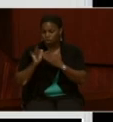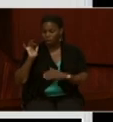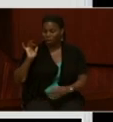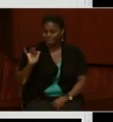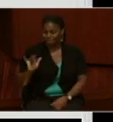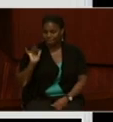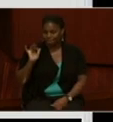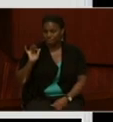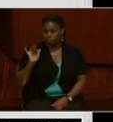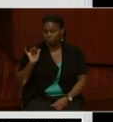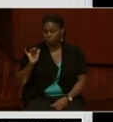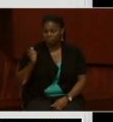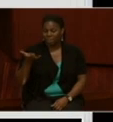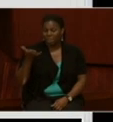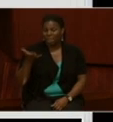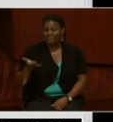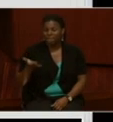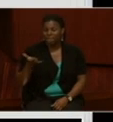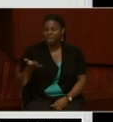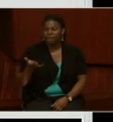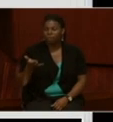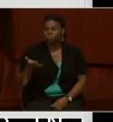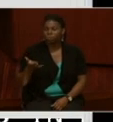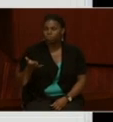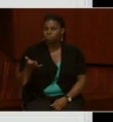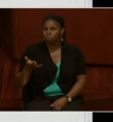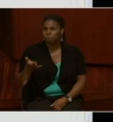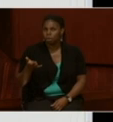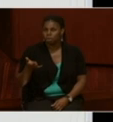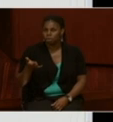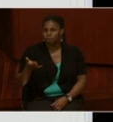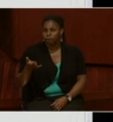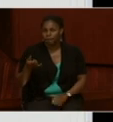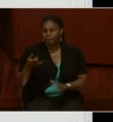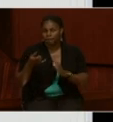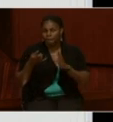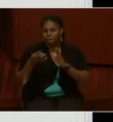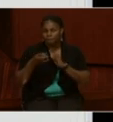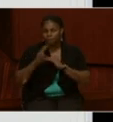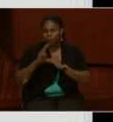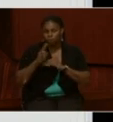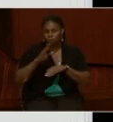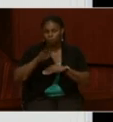And now we can come to View All Online Holdings.